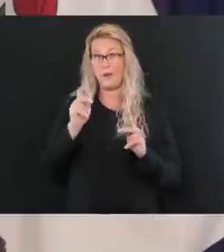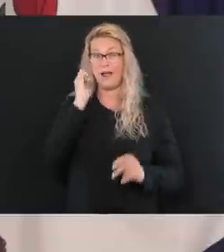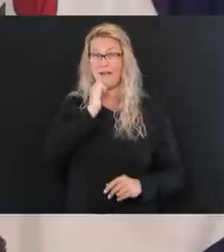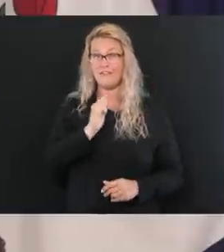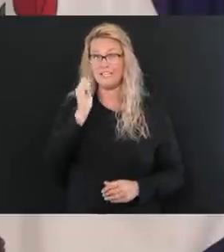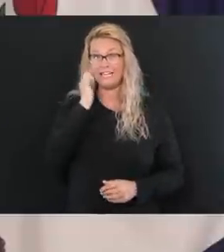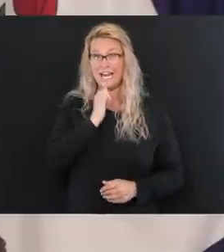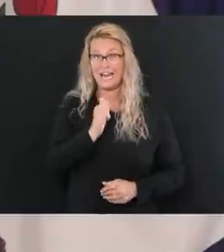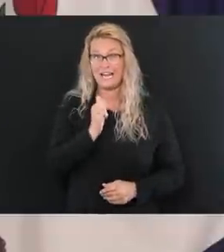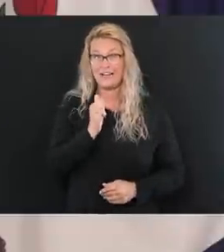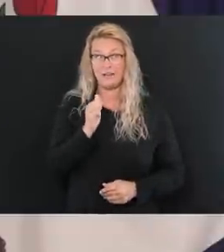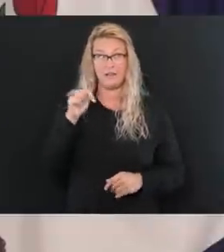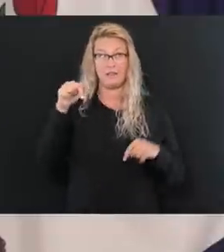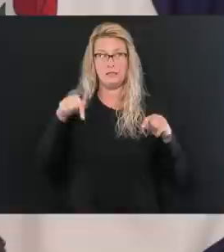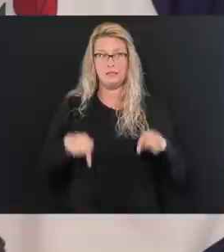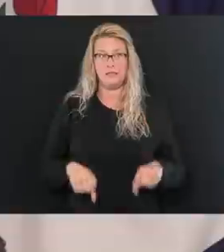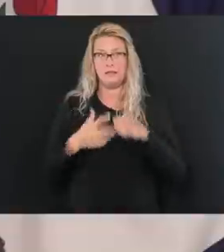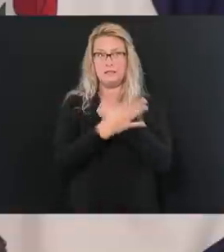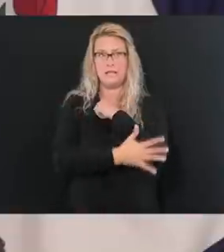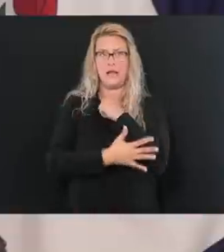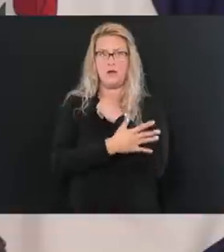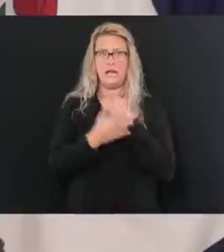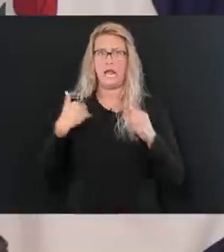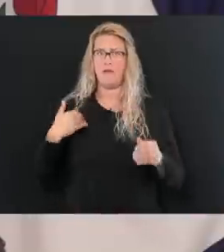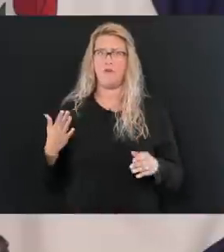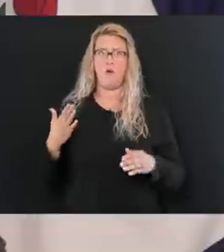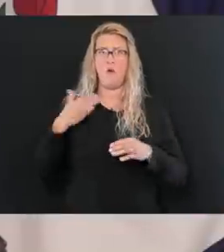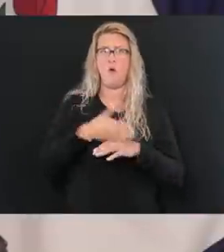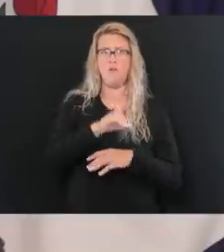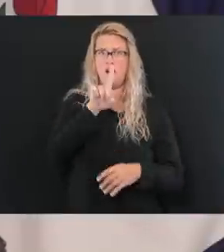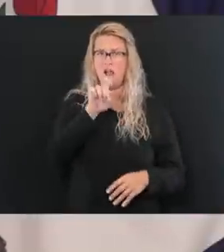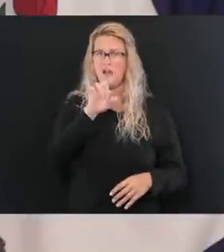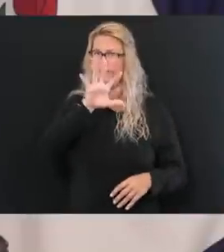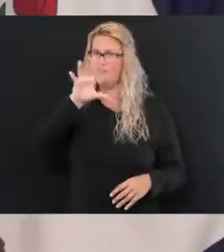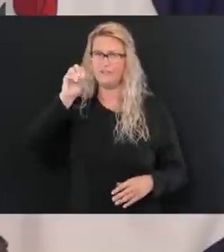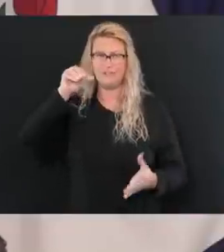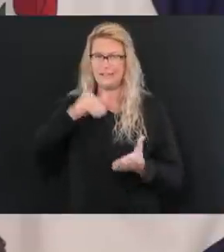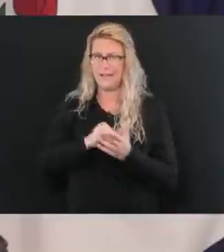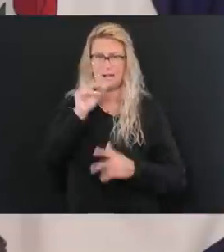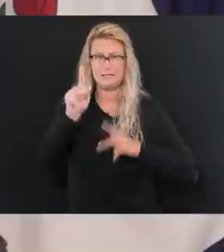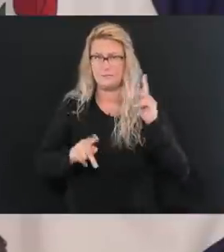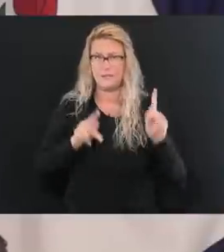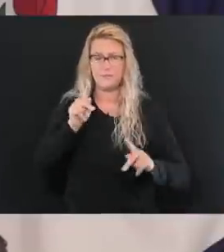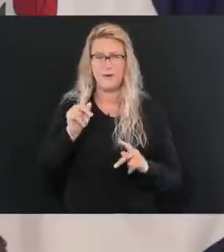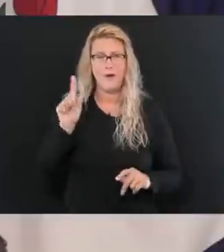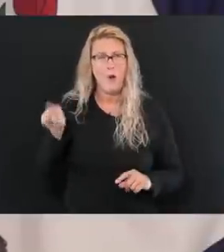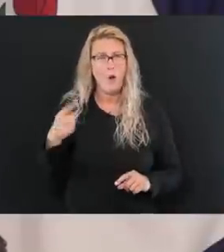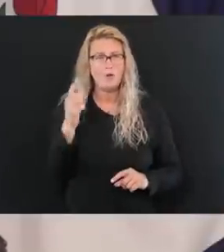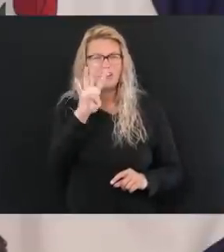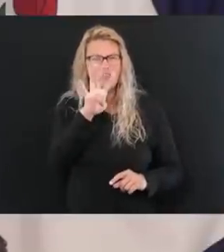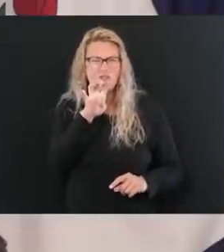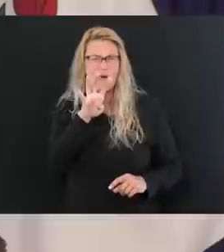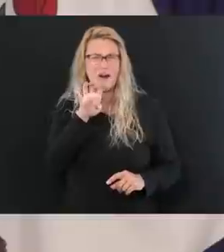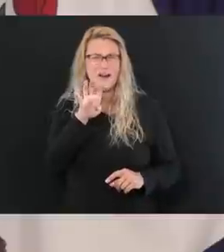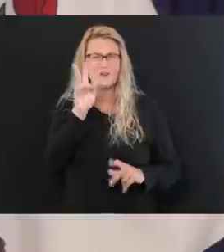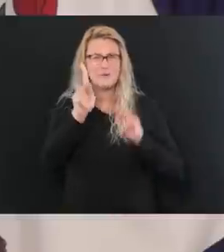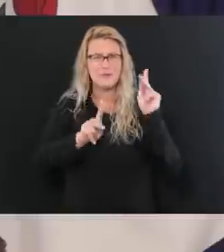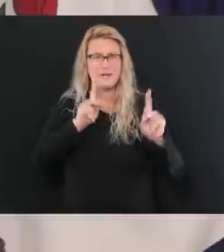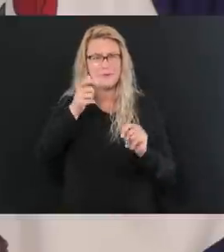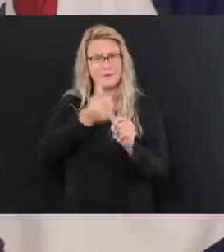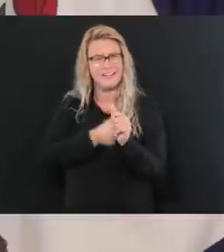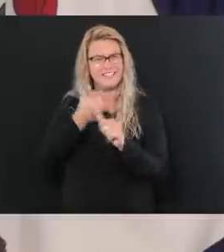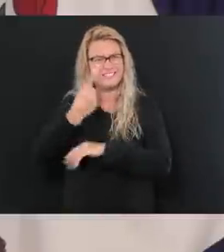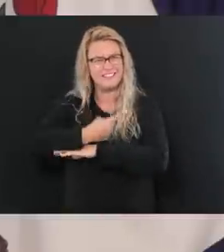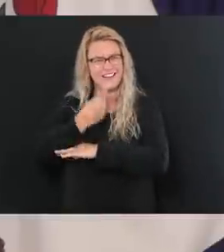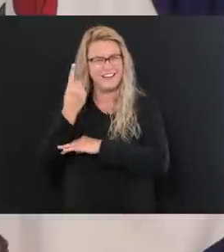In a county with well over 150,000 people, we've tested 400 people a day.